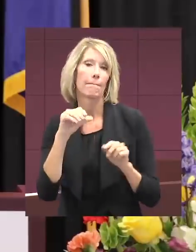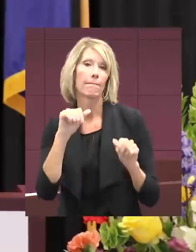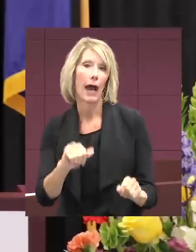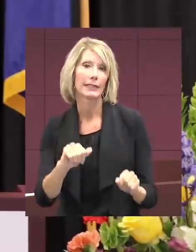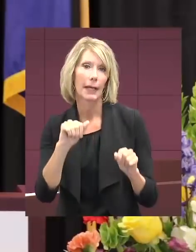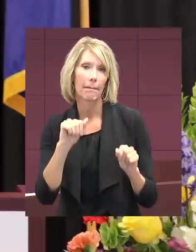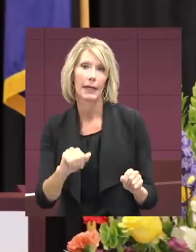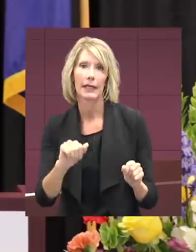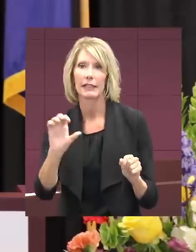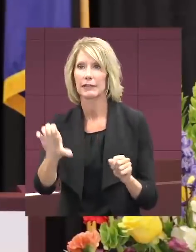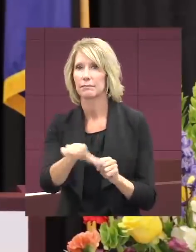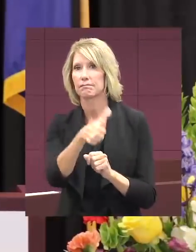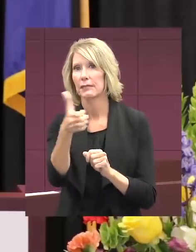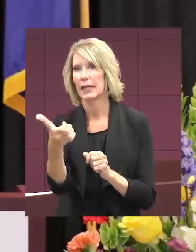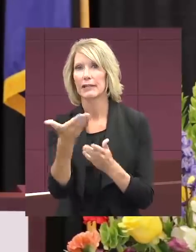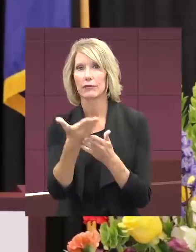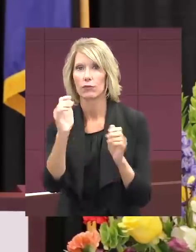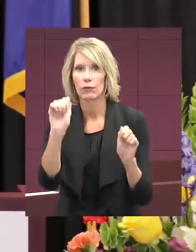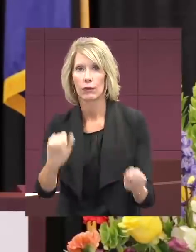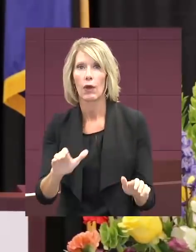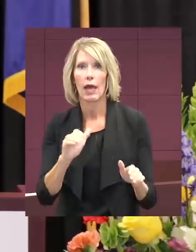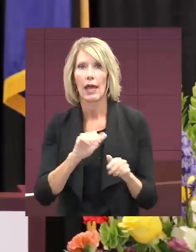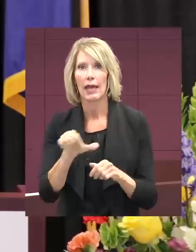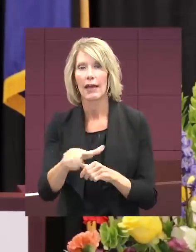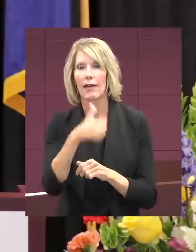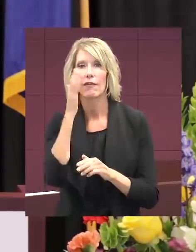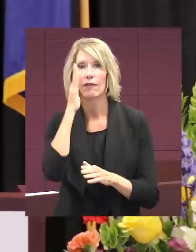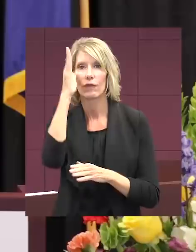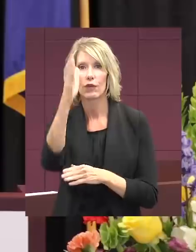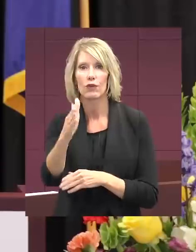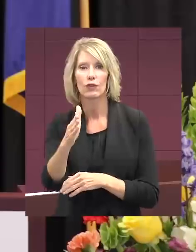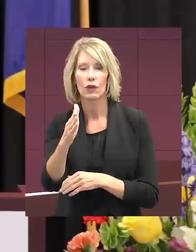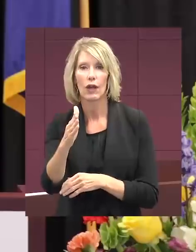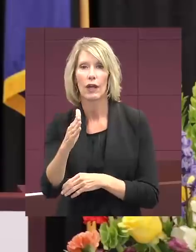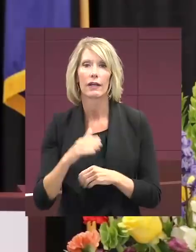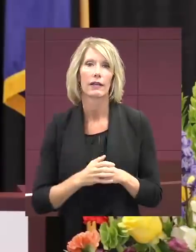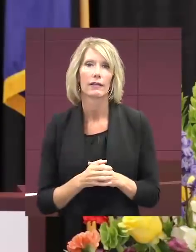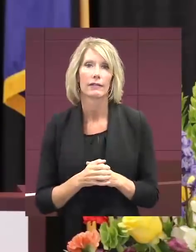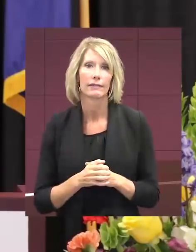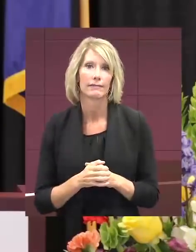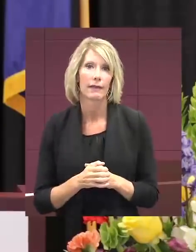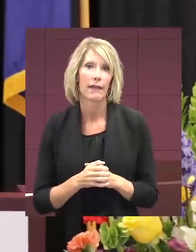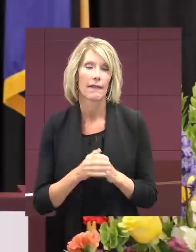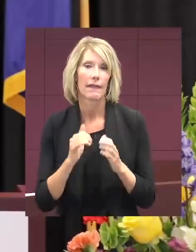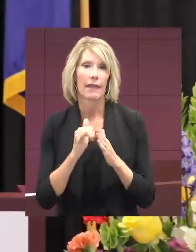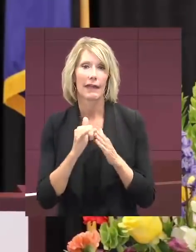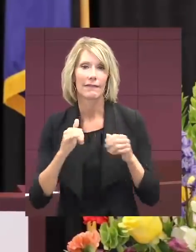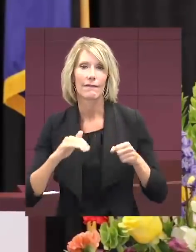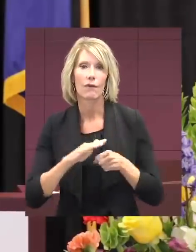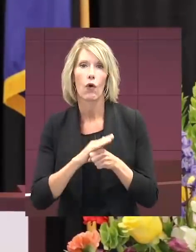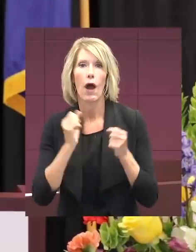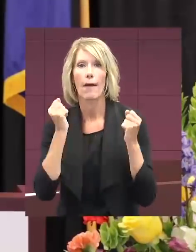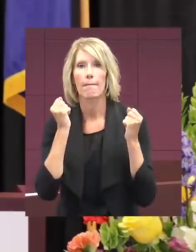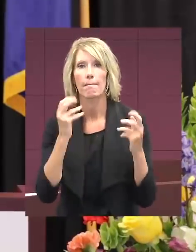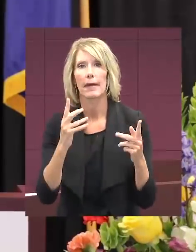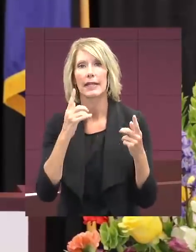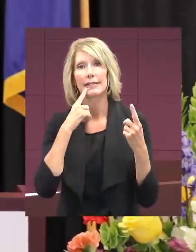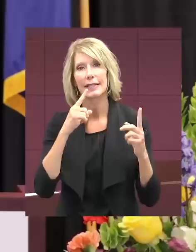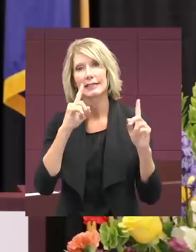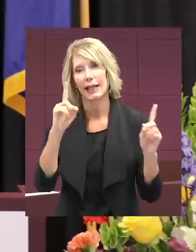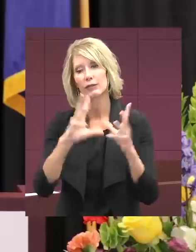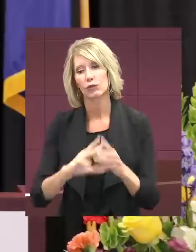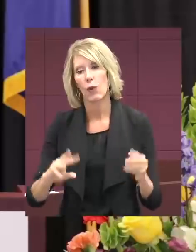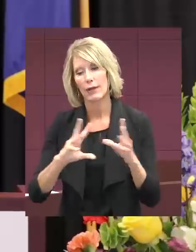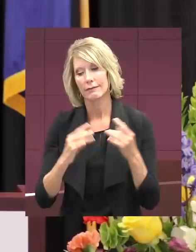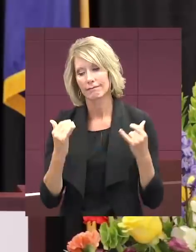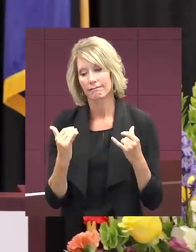opportunities. A future that I believe is going to be full of many success stories. Students, this graduation